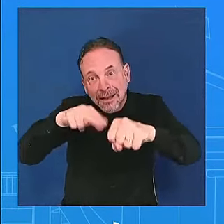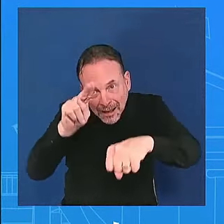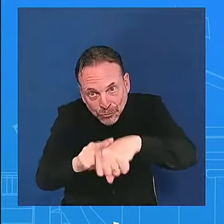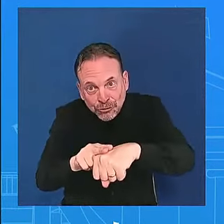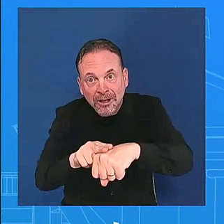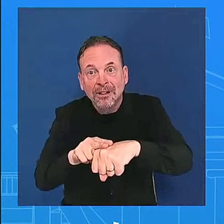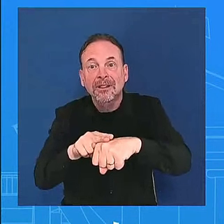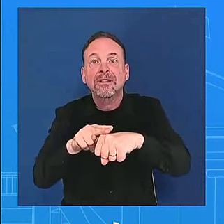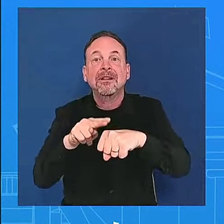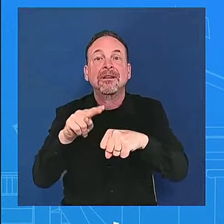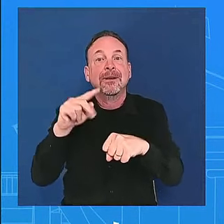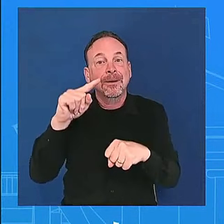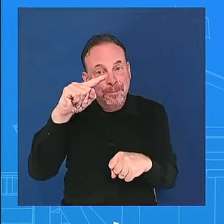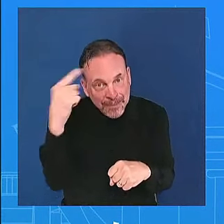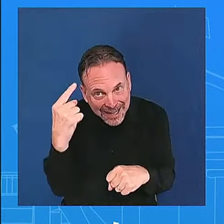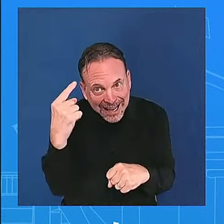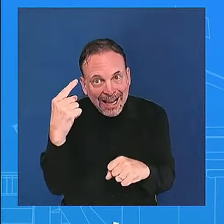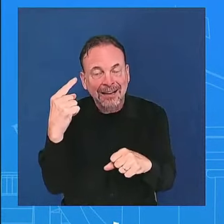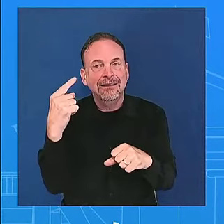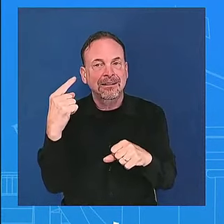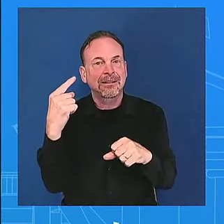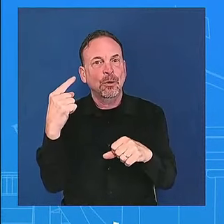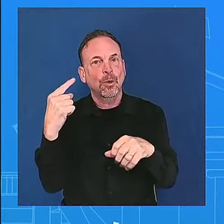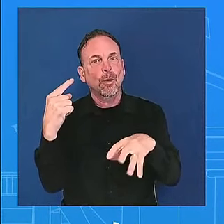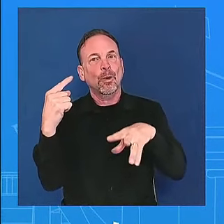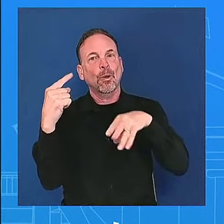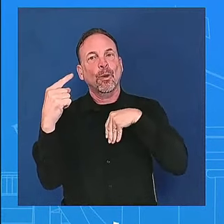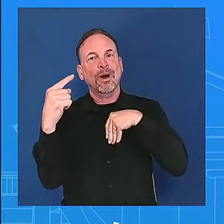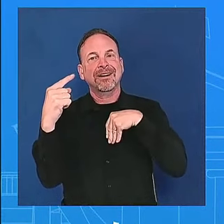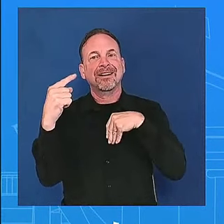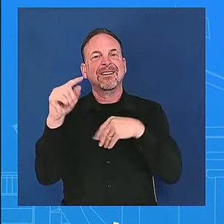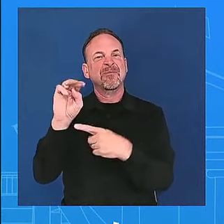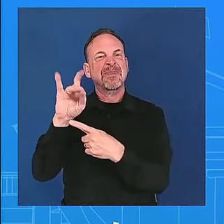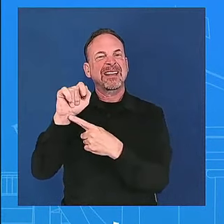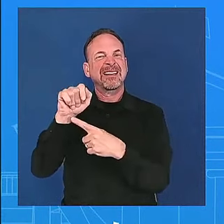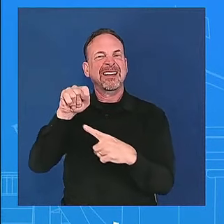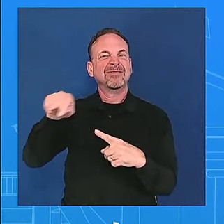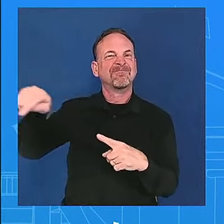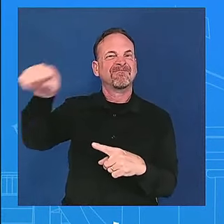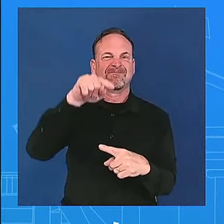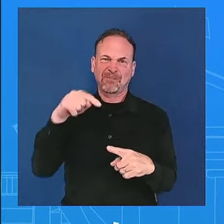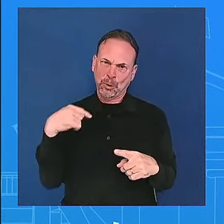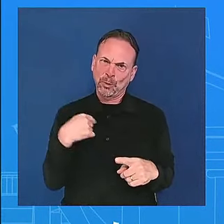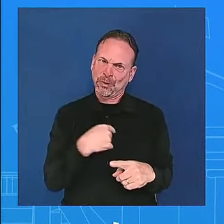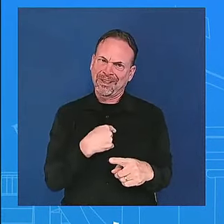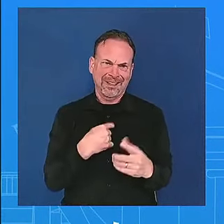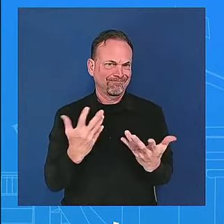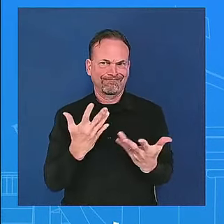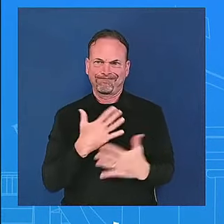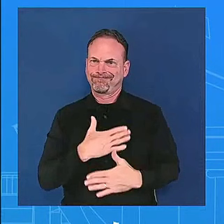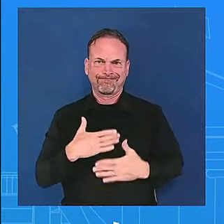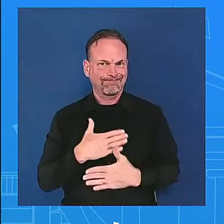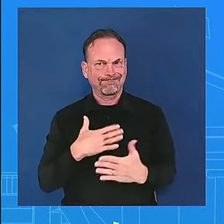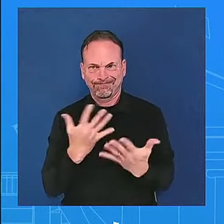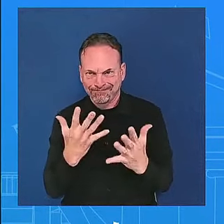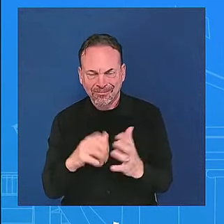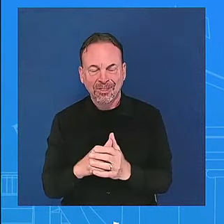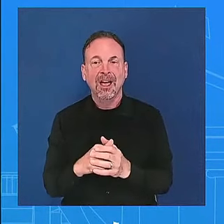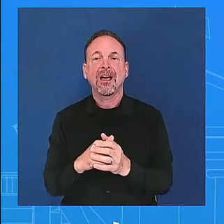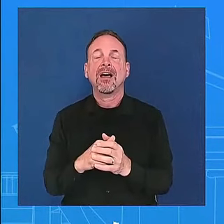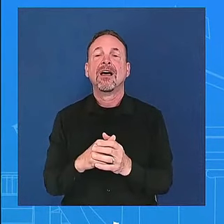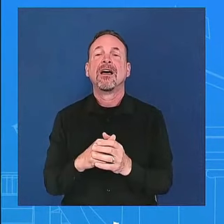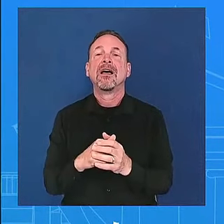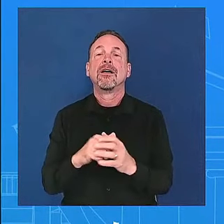many of his senior uh see their senior folks have done as well senior white house officials and so we understand the importance of